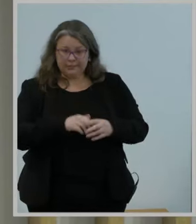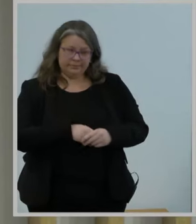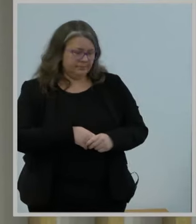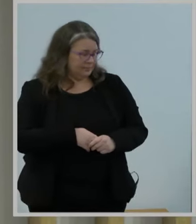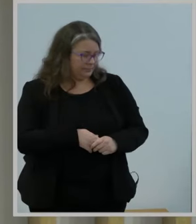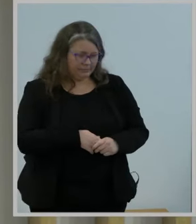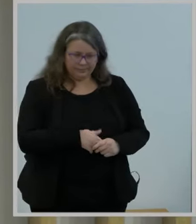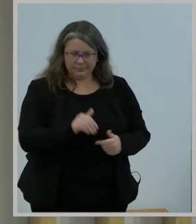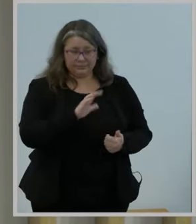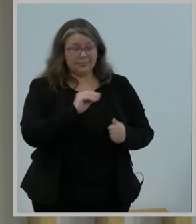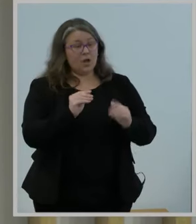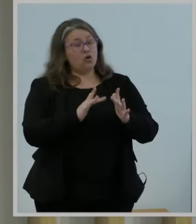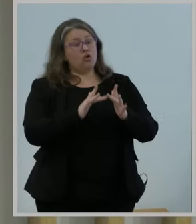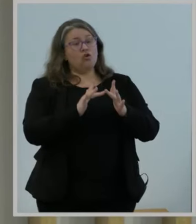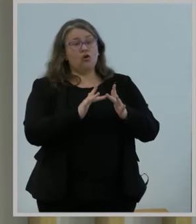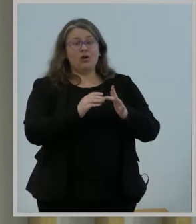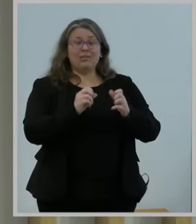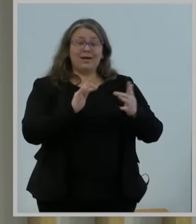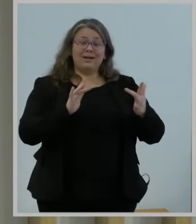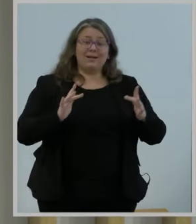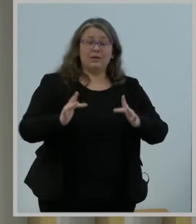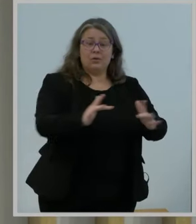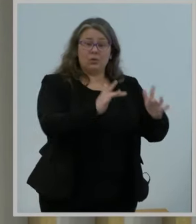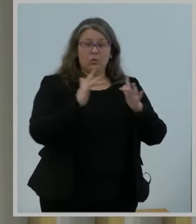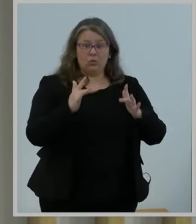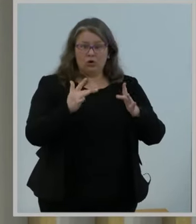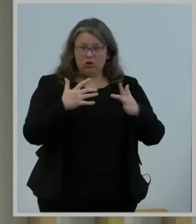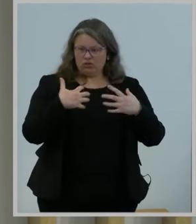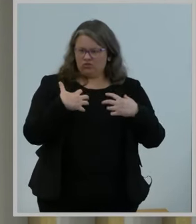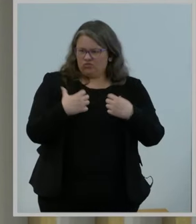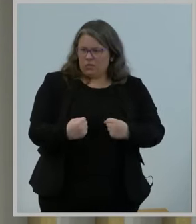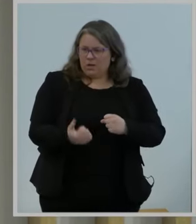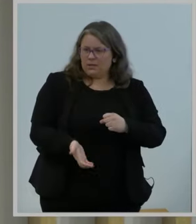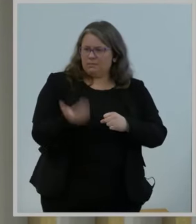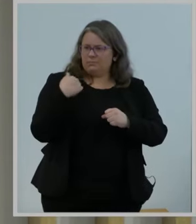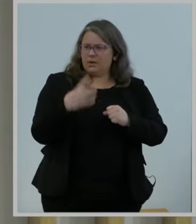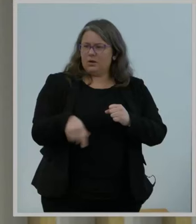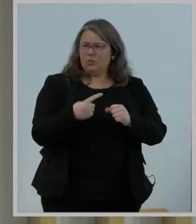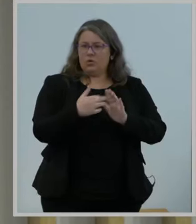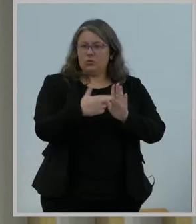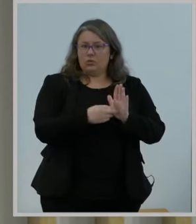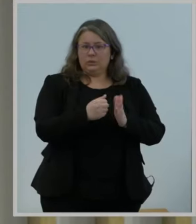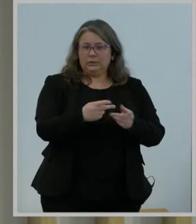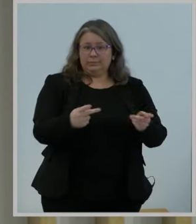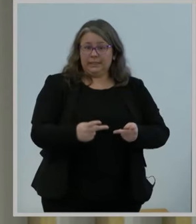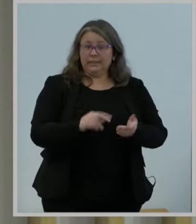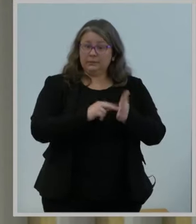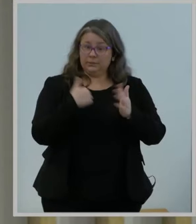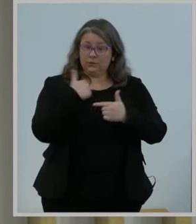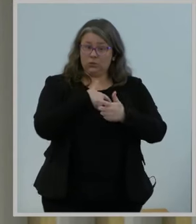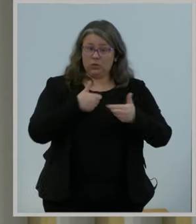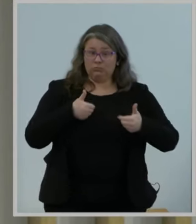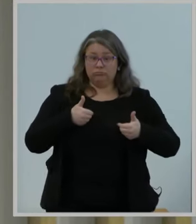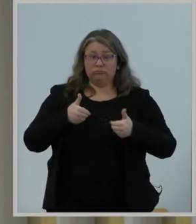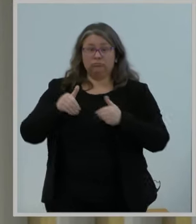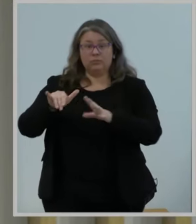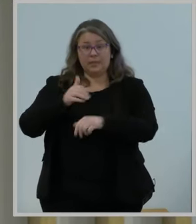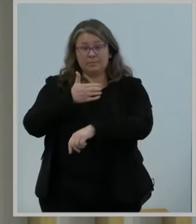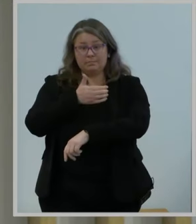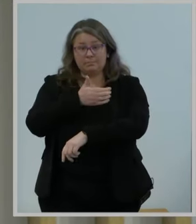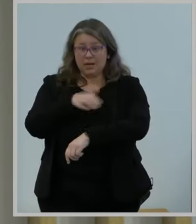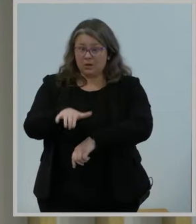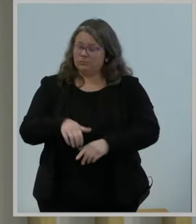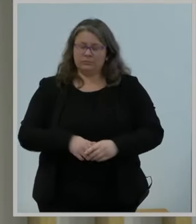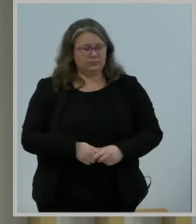as ever when these rules were back in place. Plus, Title II will make it easier for competitive providers to access pole